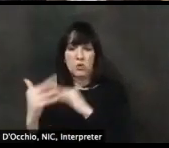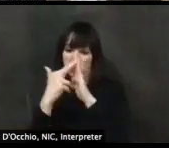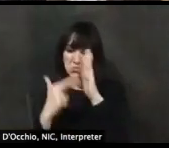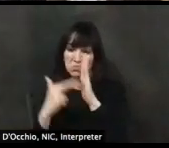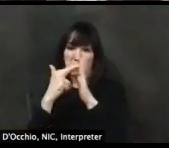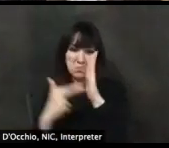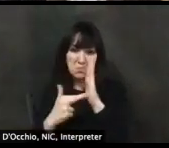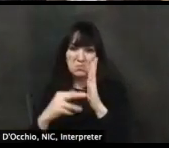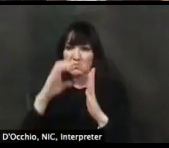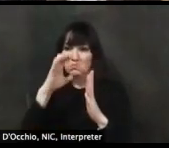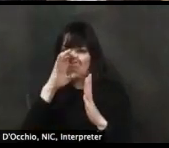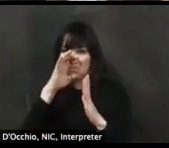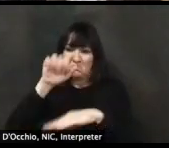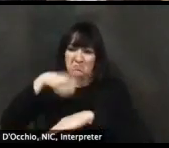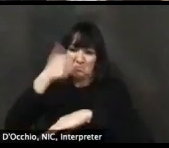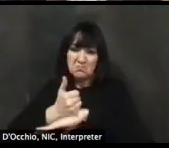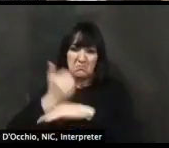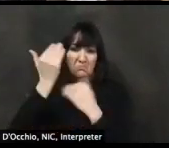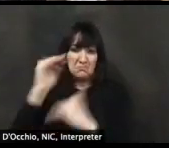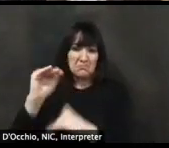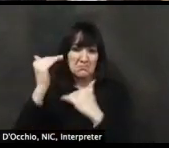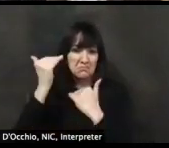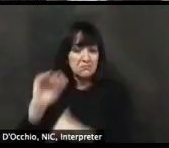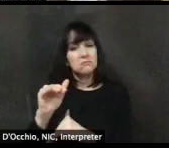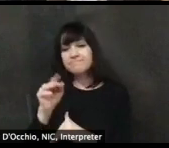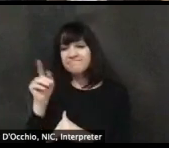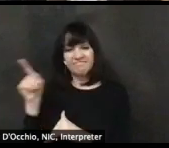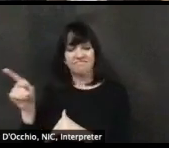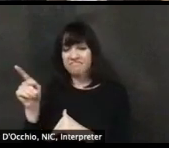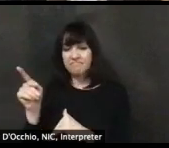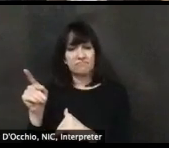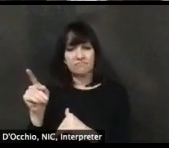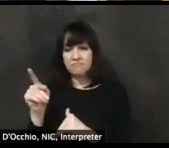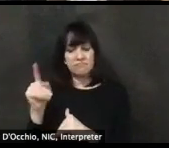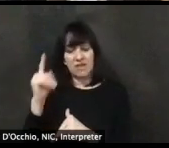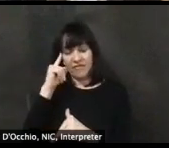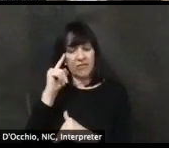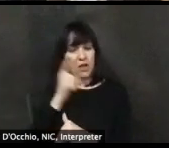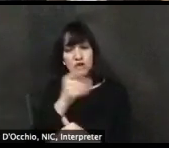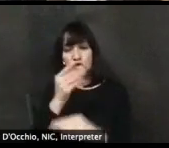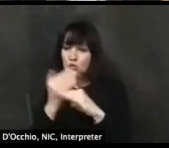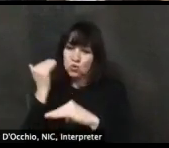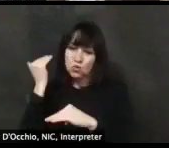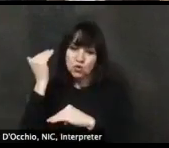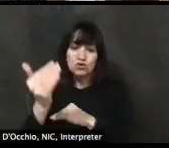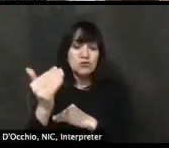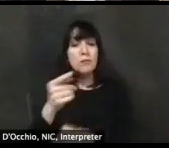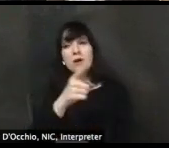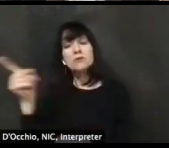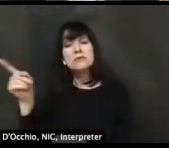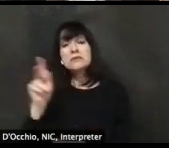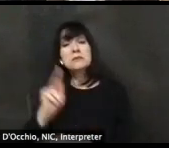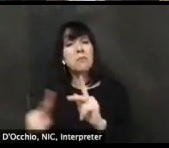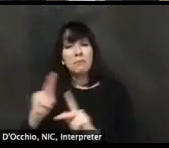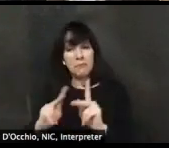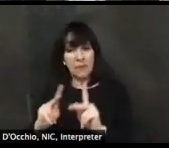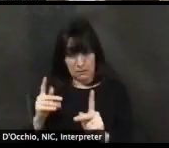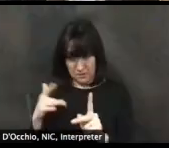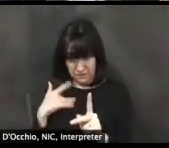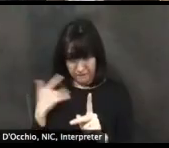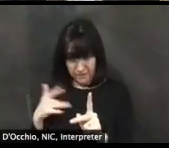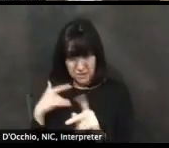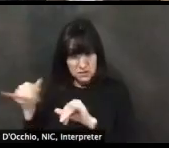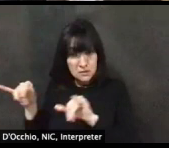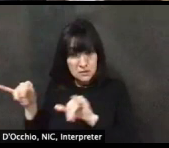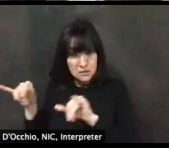purpose of these restrictions and, and what you would say to folks who have concerns about government going too far? Absolutely. And,